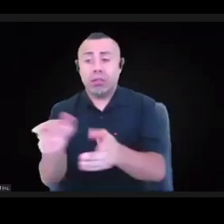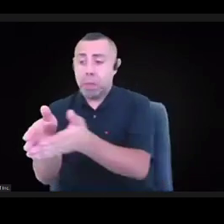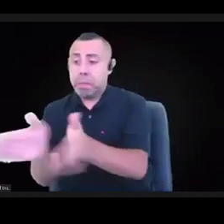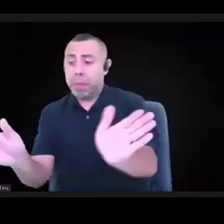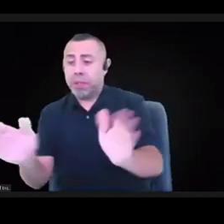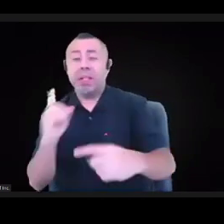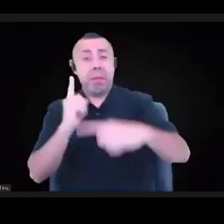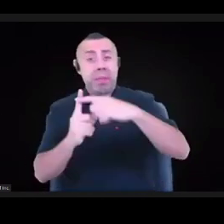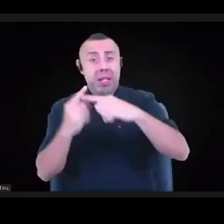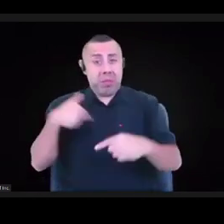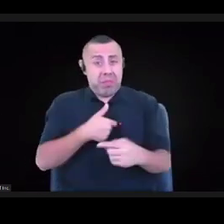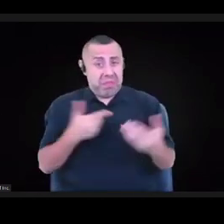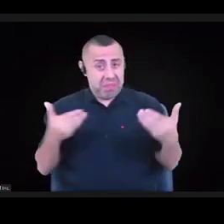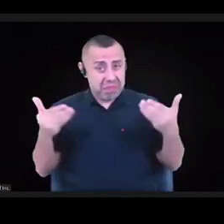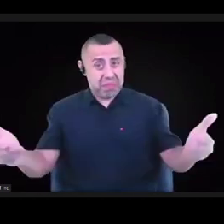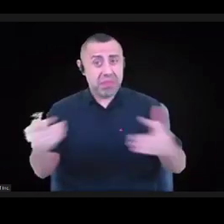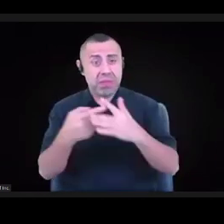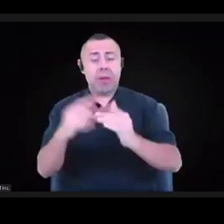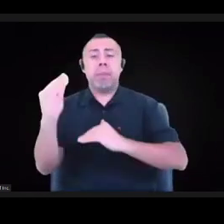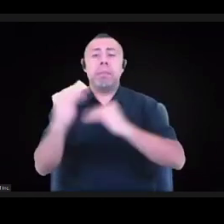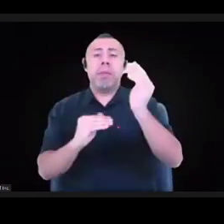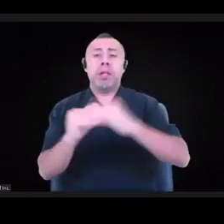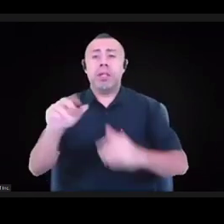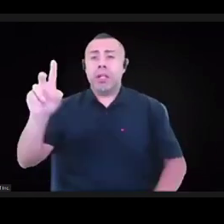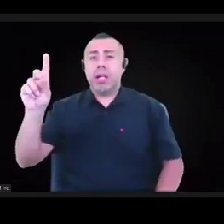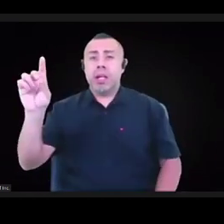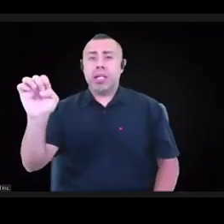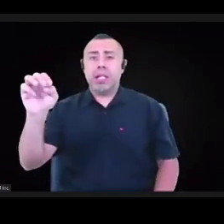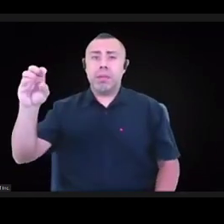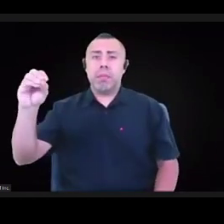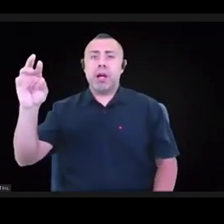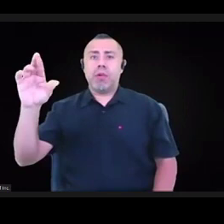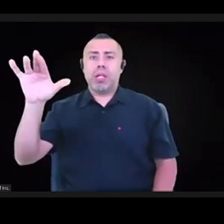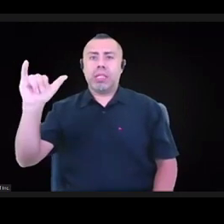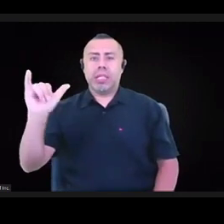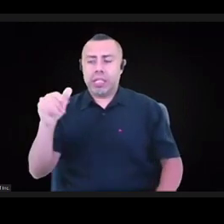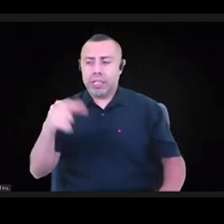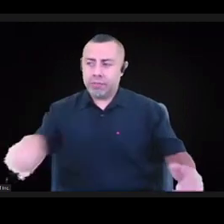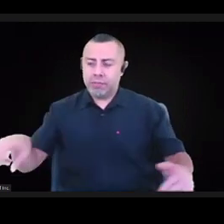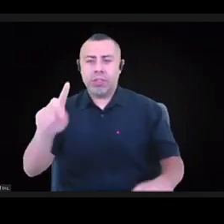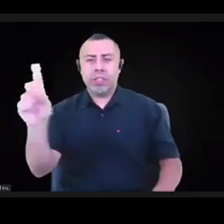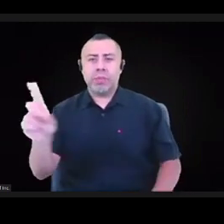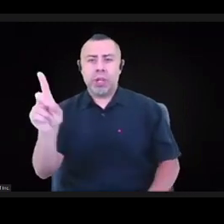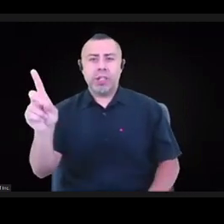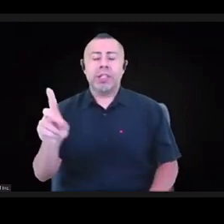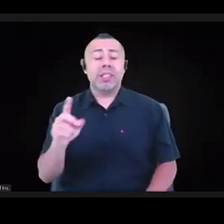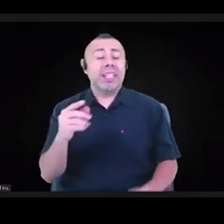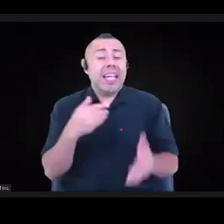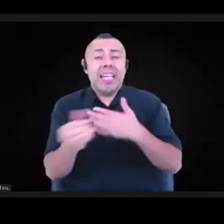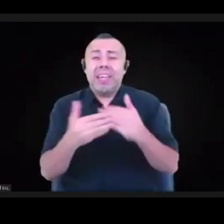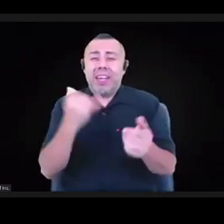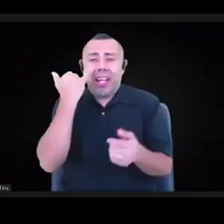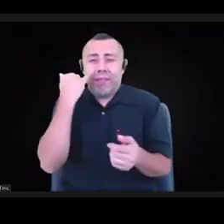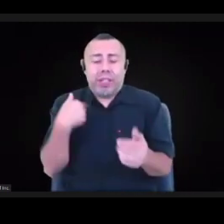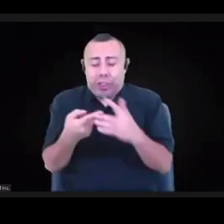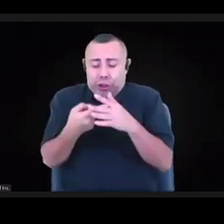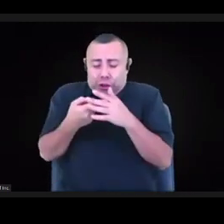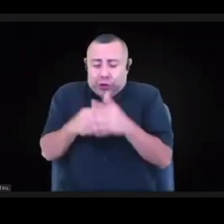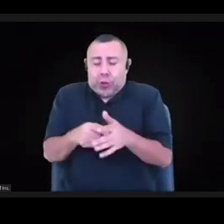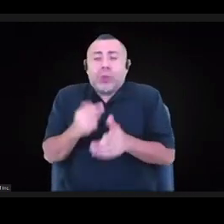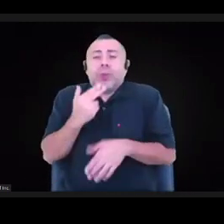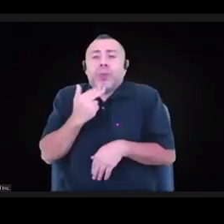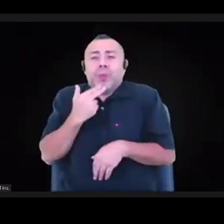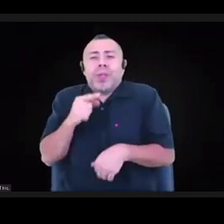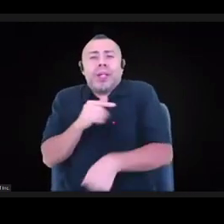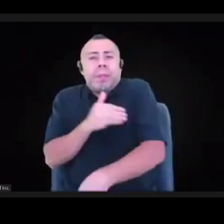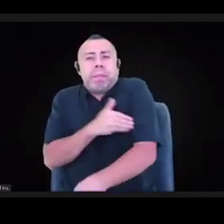if it's only an interim step now, it could be the muscle building, to use that same analogy, that could be taken advantage of even